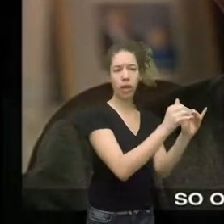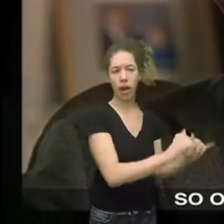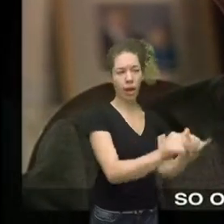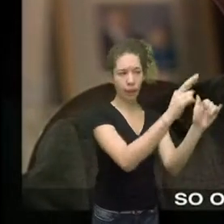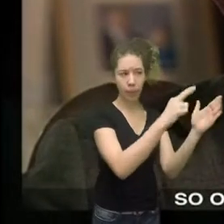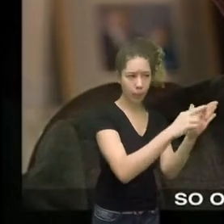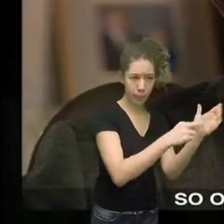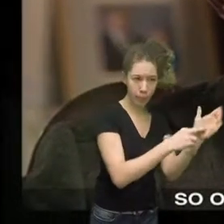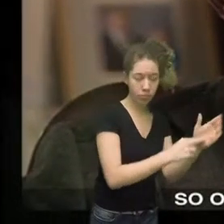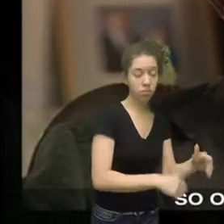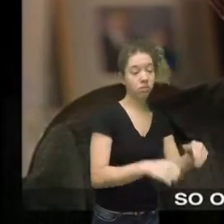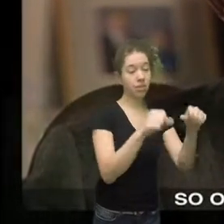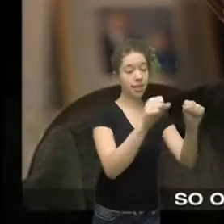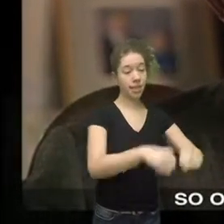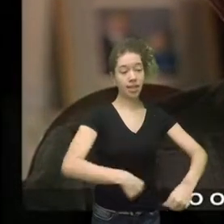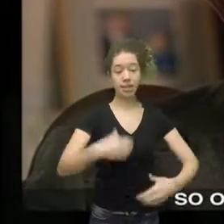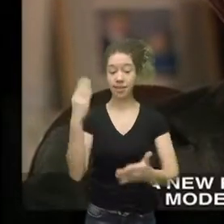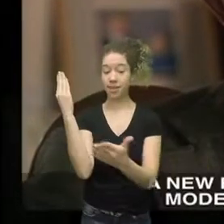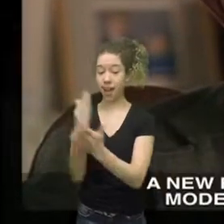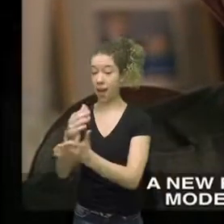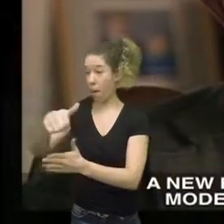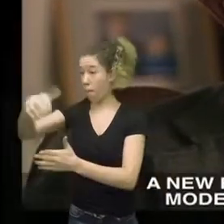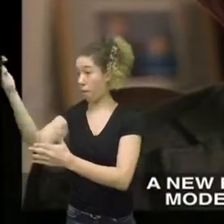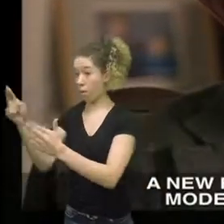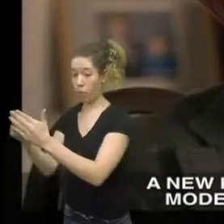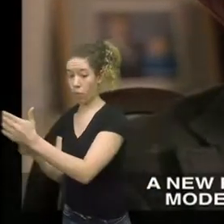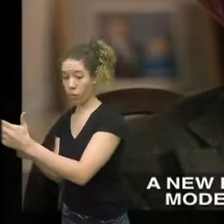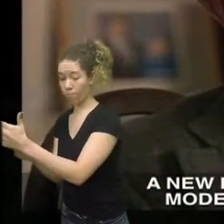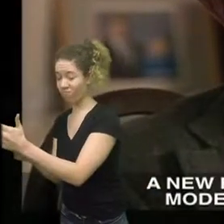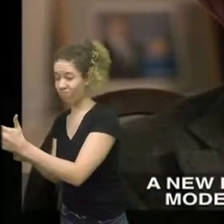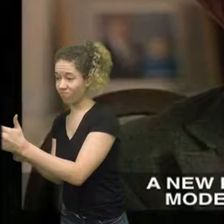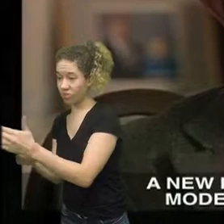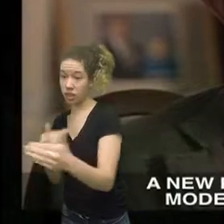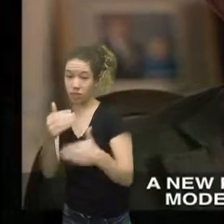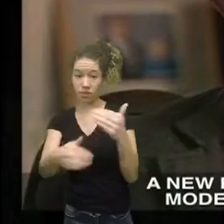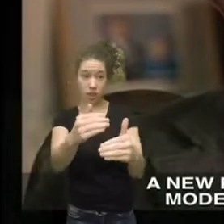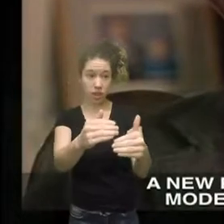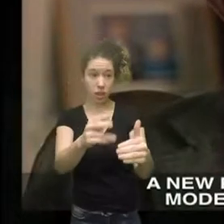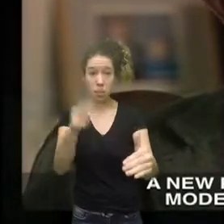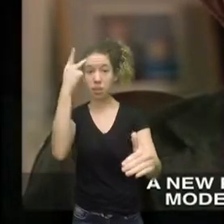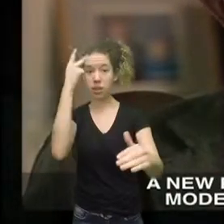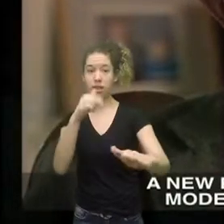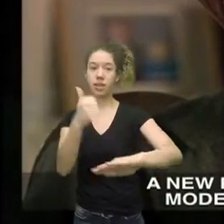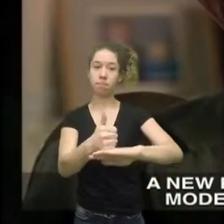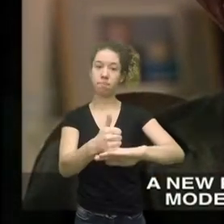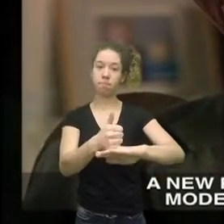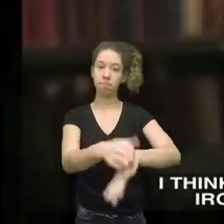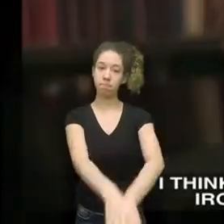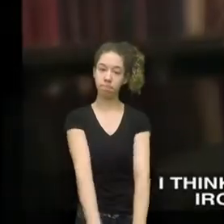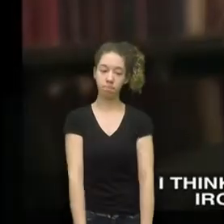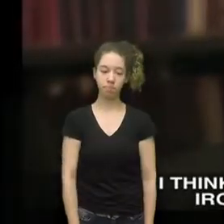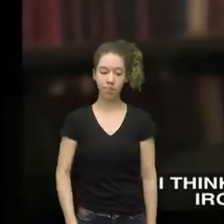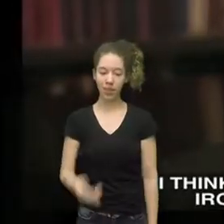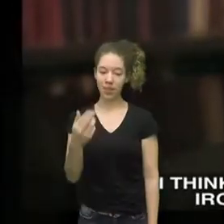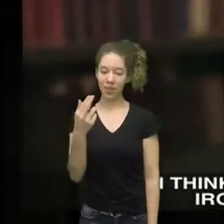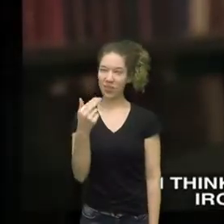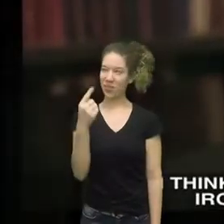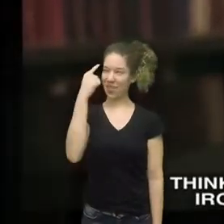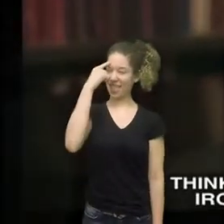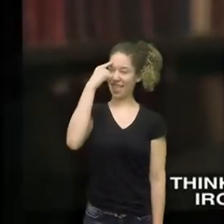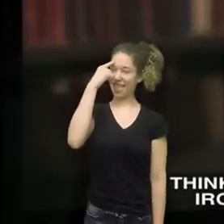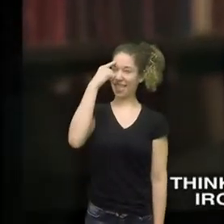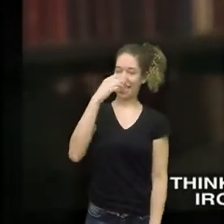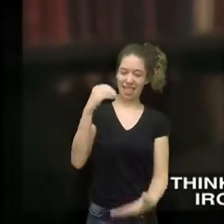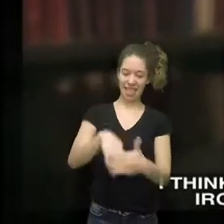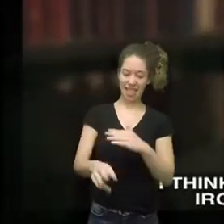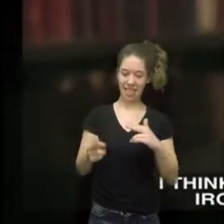So one paradigm shattered, a new paradigm, the paradigm of modern politics was in place. It's